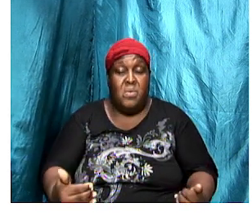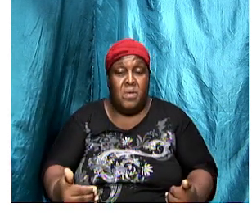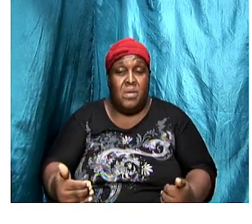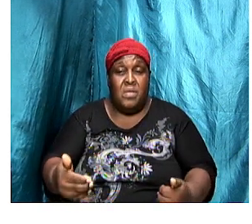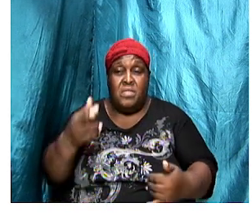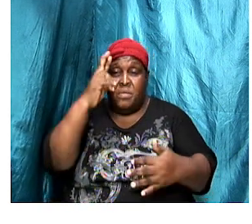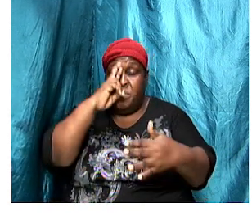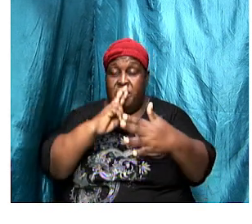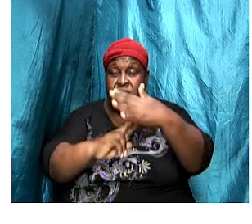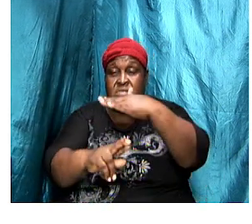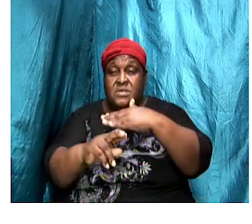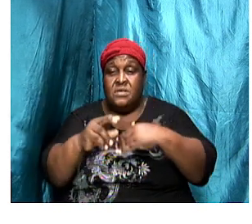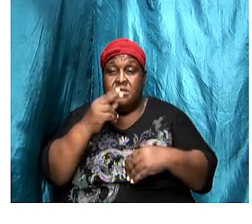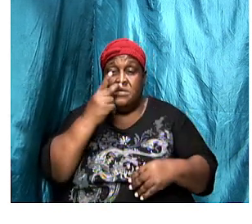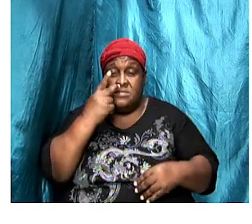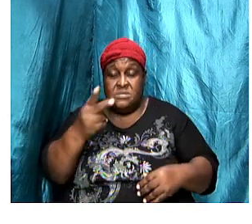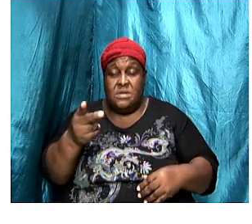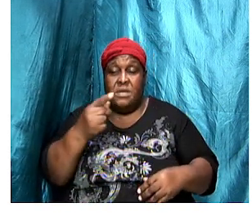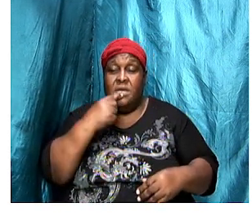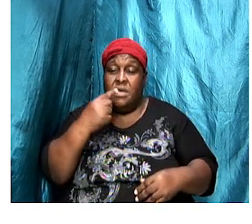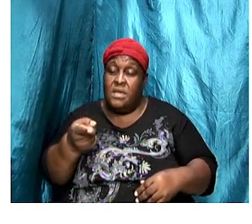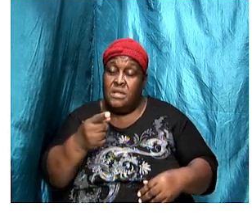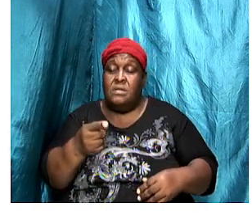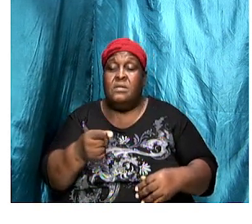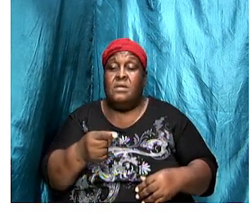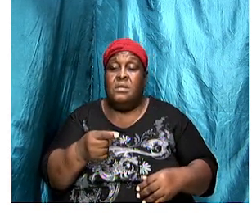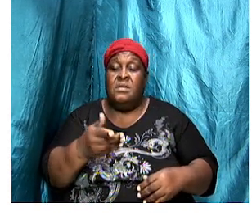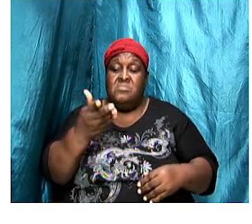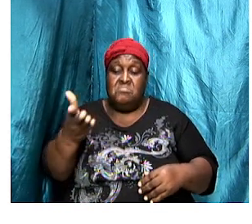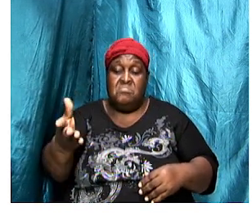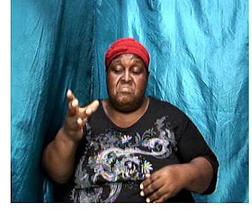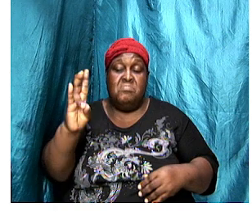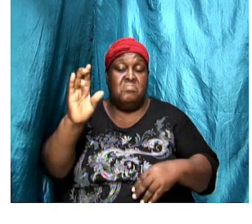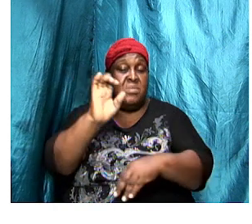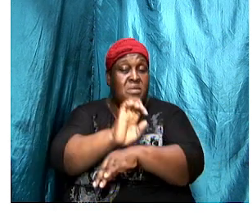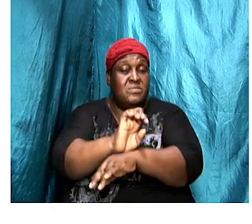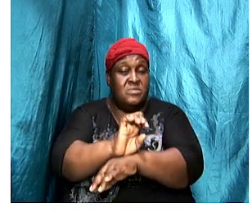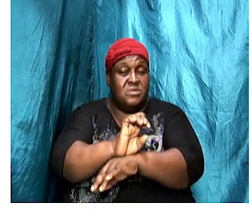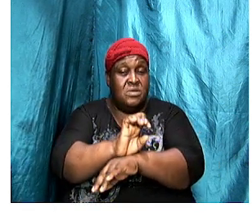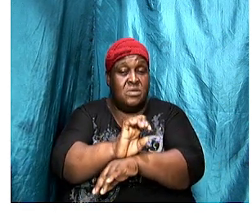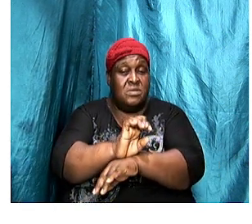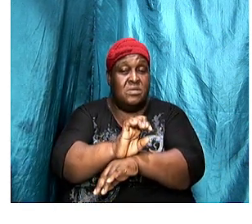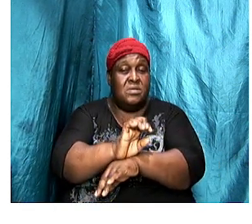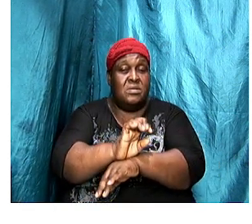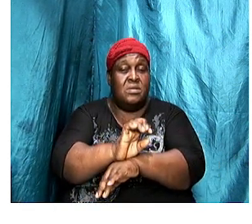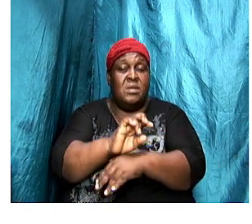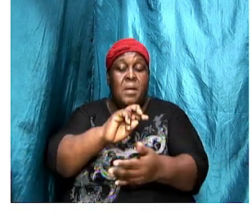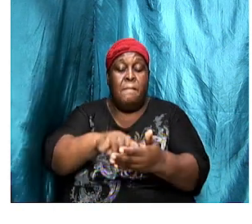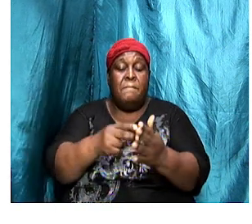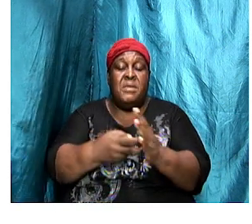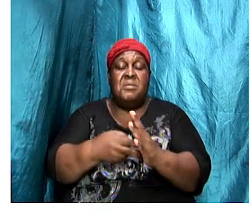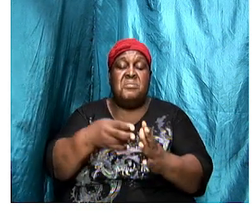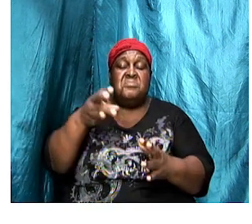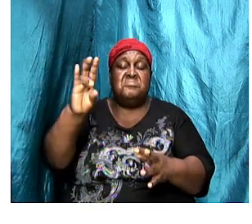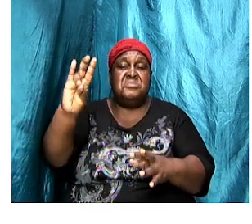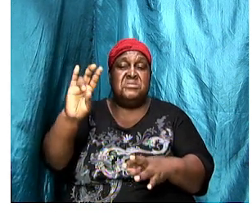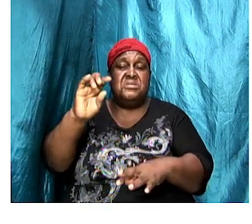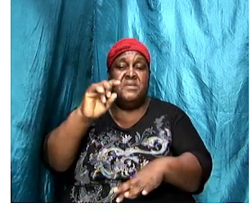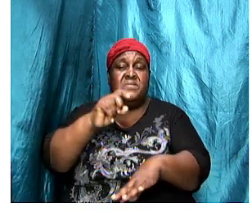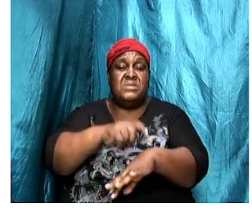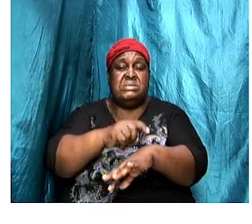that these seven churches represent seven periods